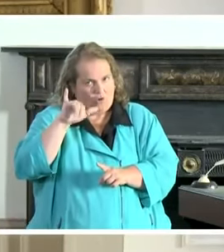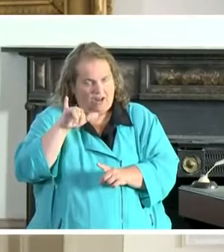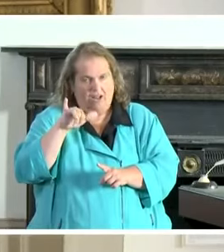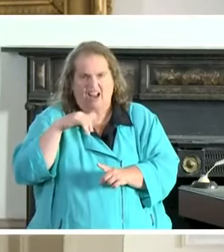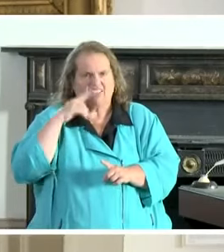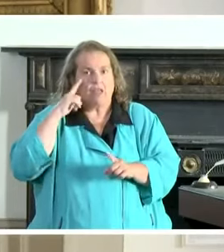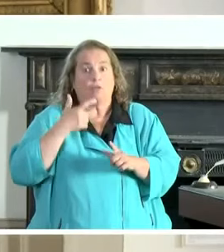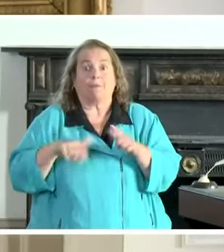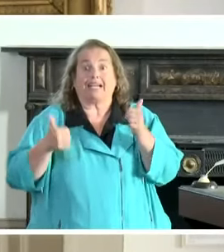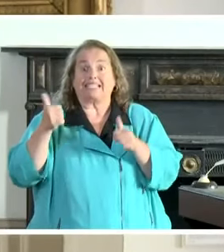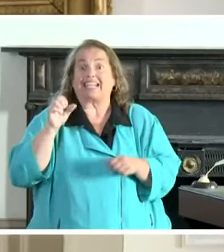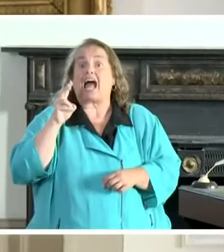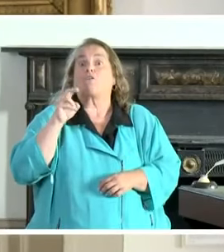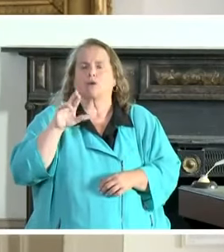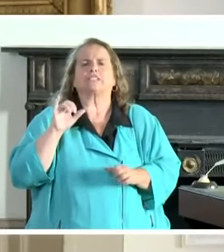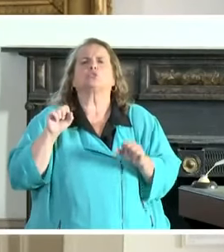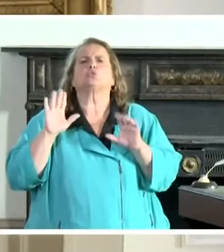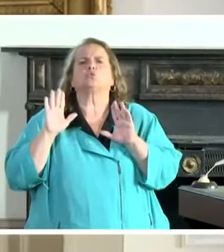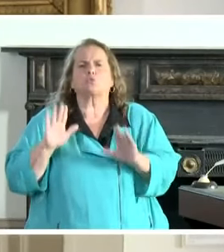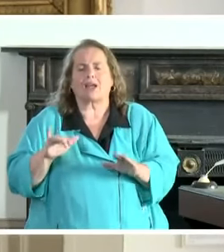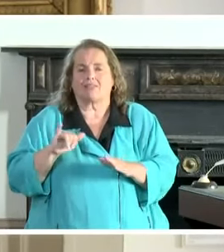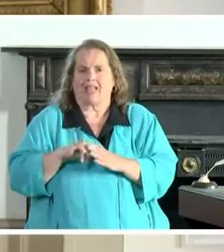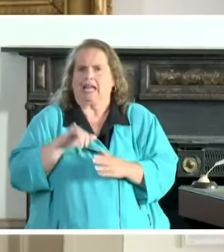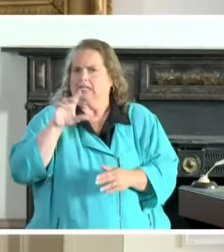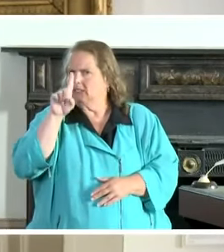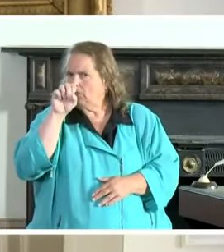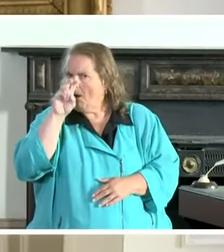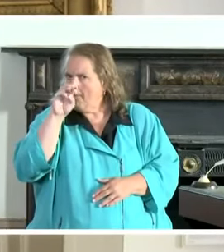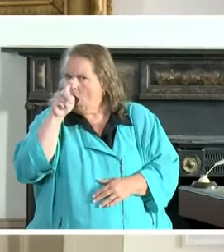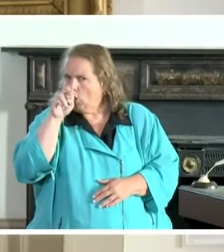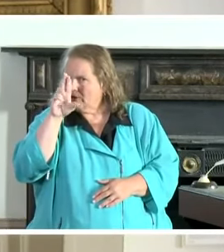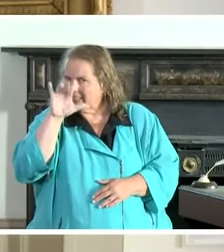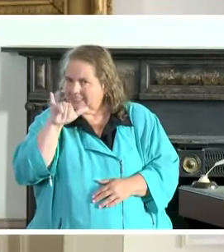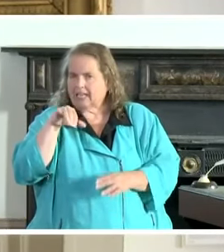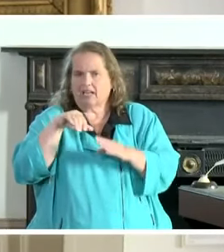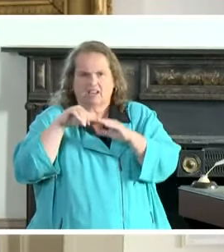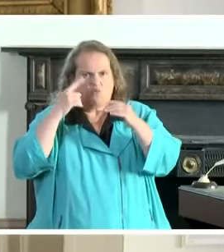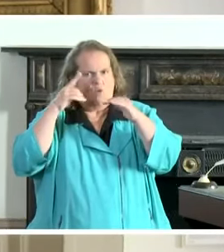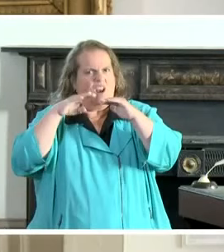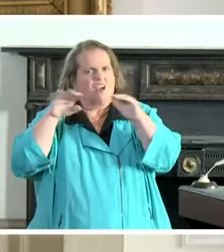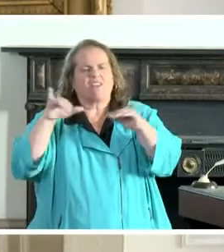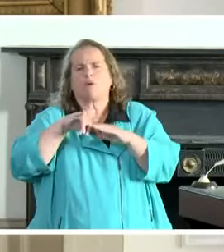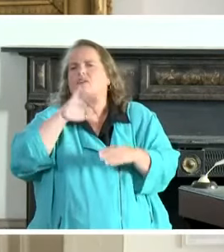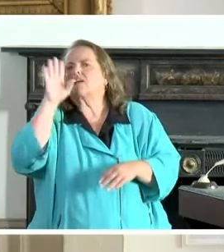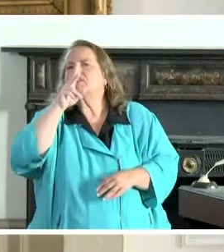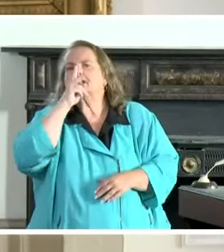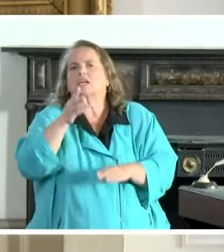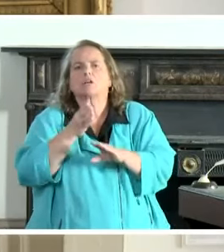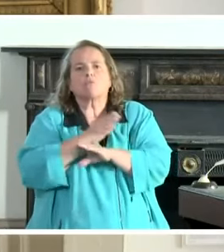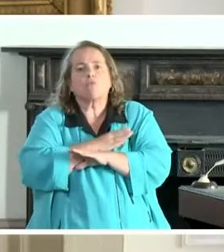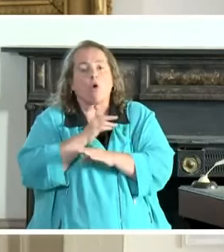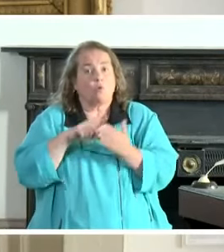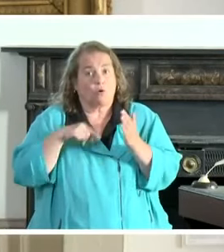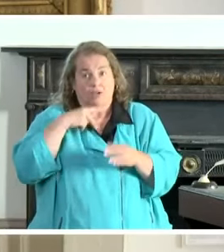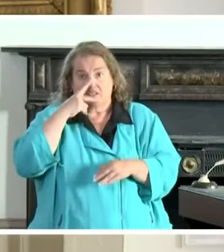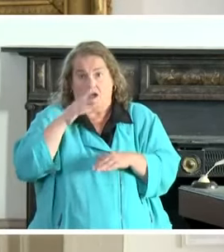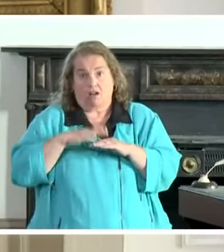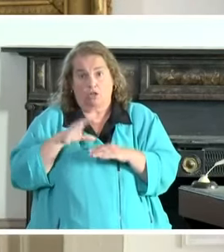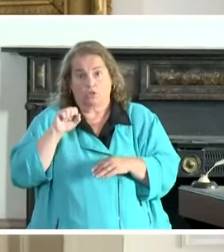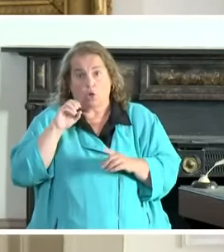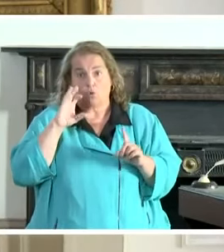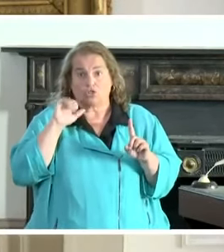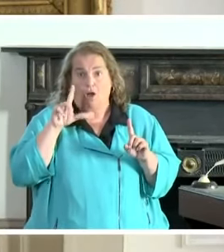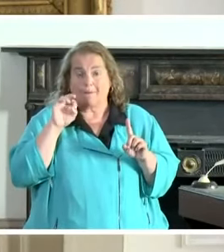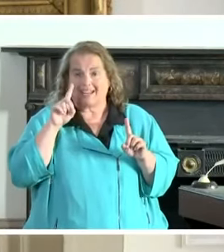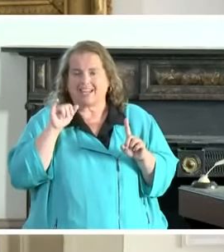Biggest ever is it's great. That's democracy at a level we haven't seen before. I believe a lot of what we saw on social media was reacting